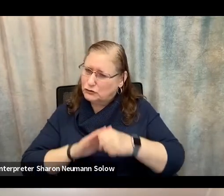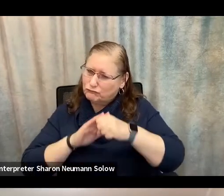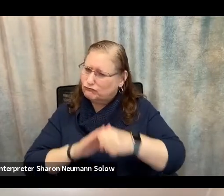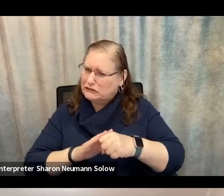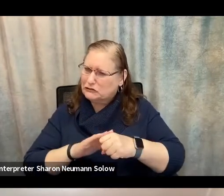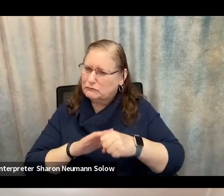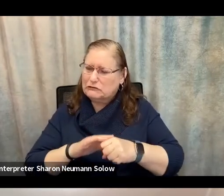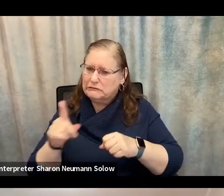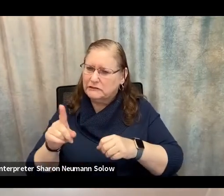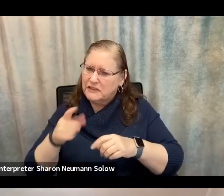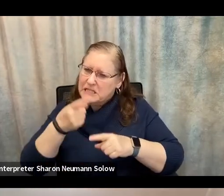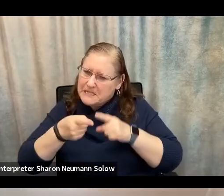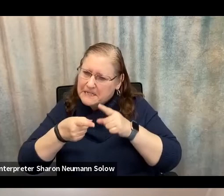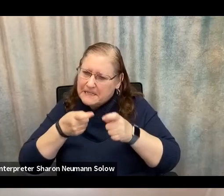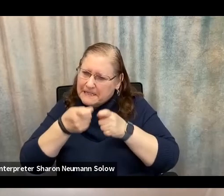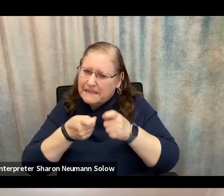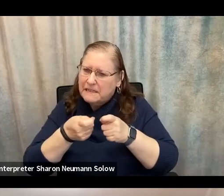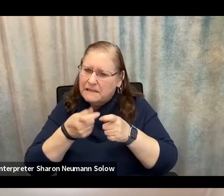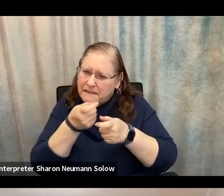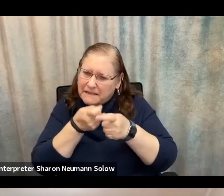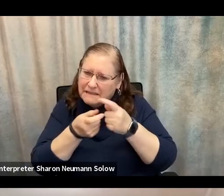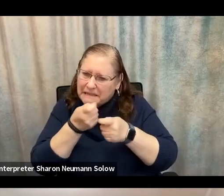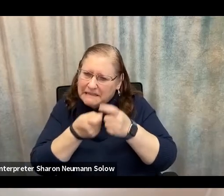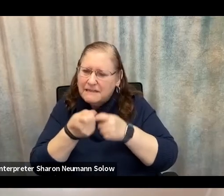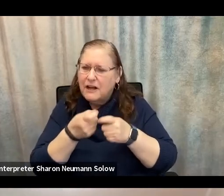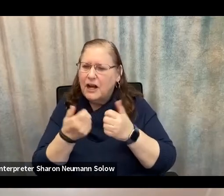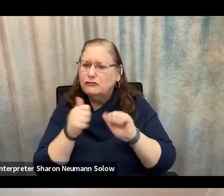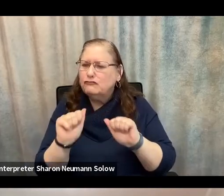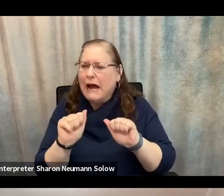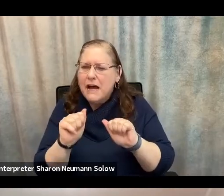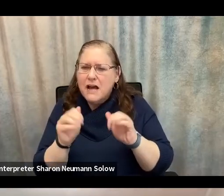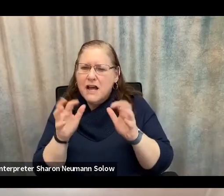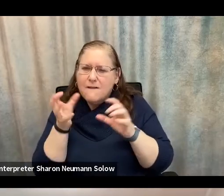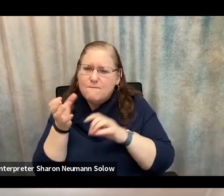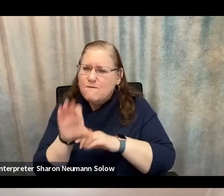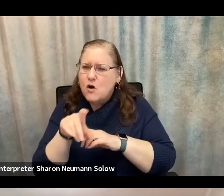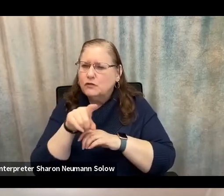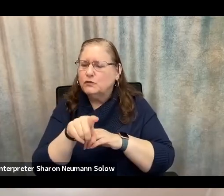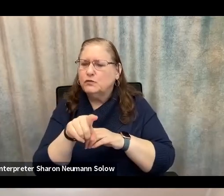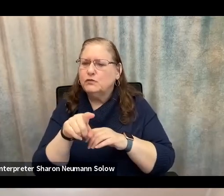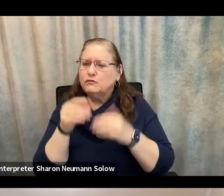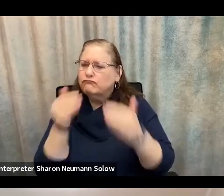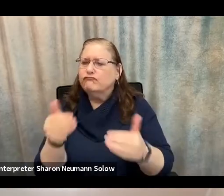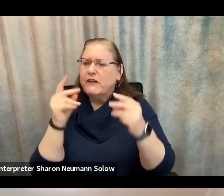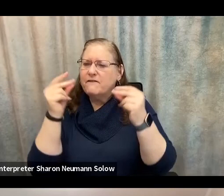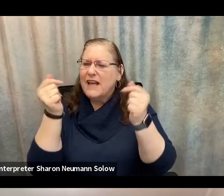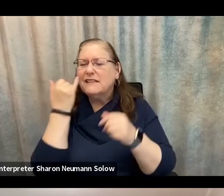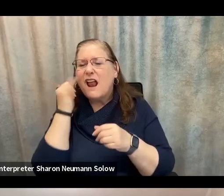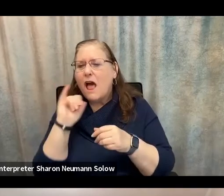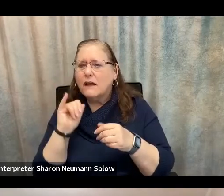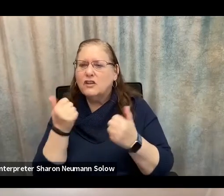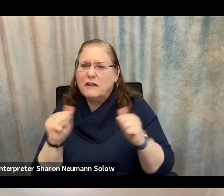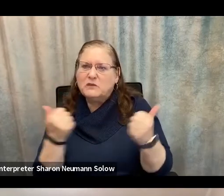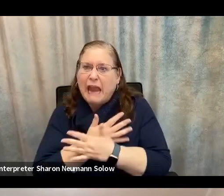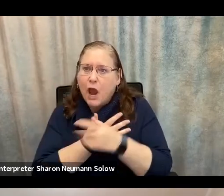pressuring you either through scare tactics or by saying,